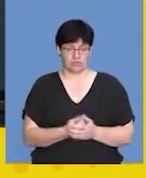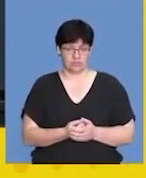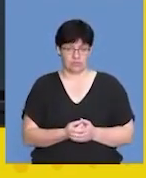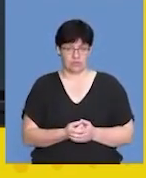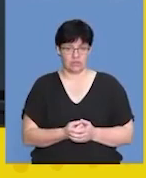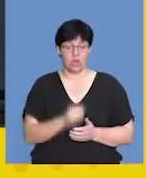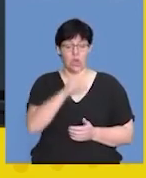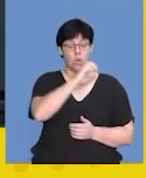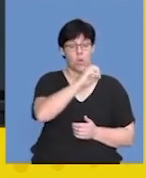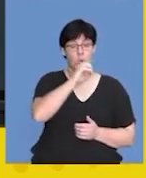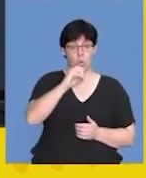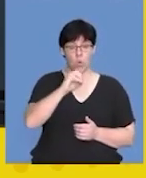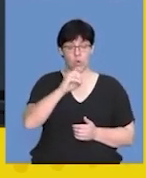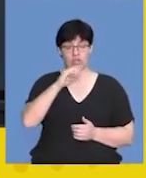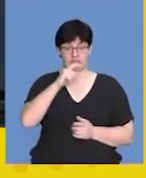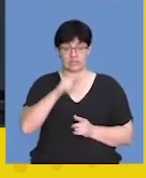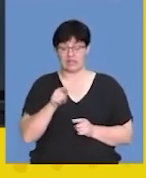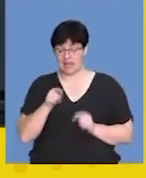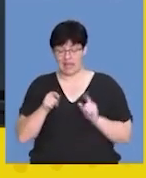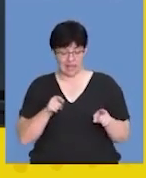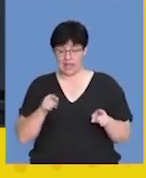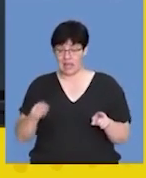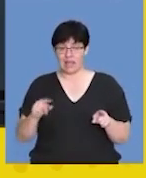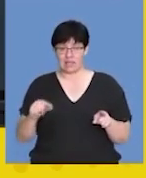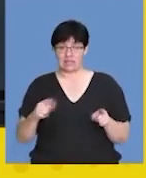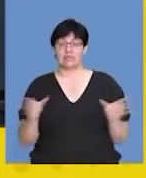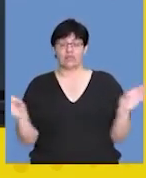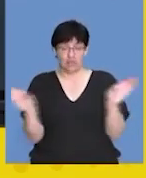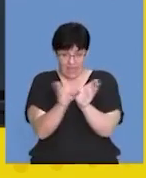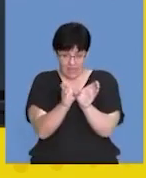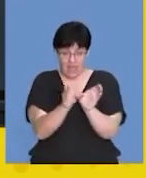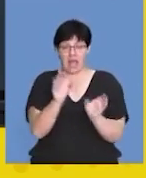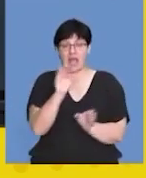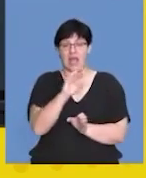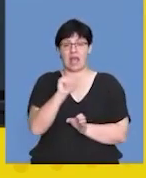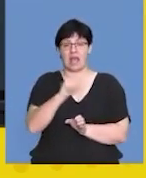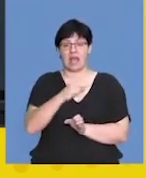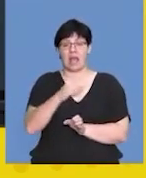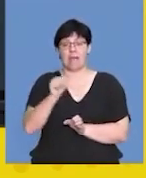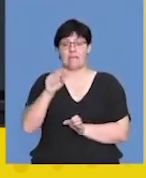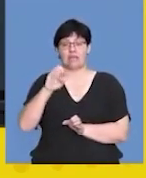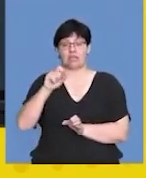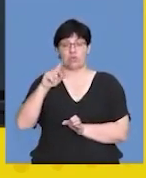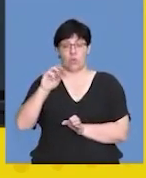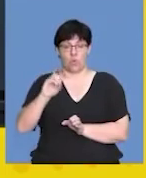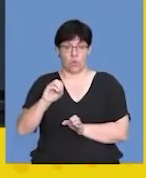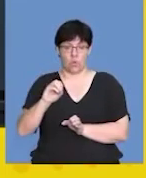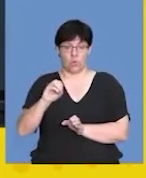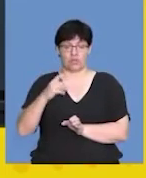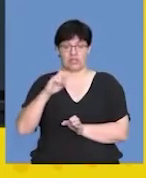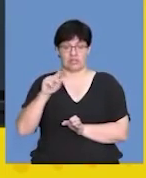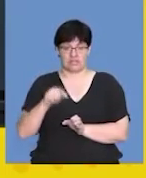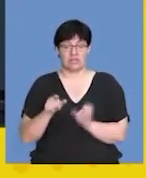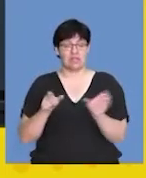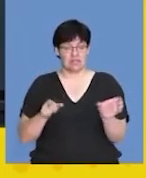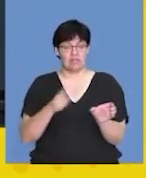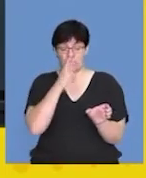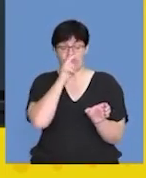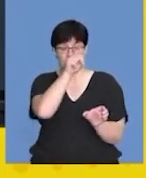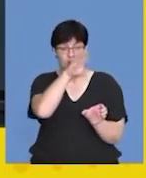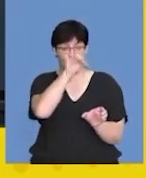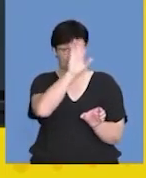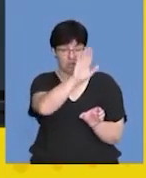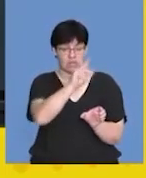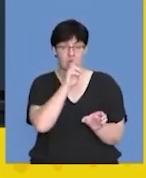Collectively, oogenesis and spermatogenesis are known as gametogenesis. So we've seen three options in this. We've seen the option of gametogenesis.